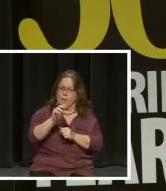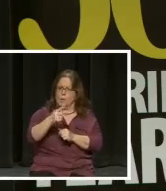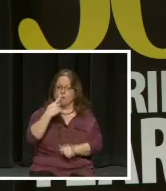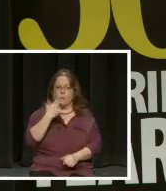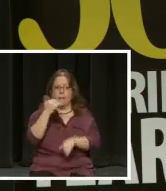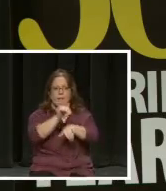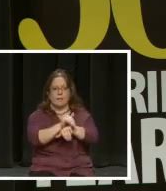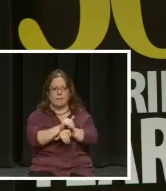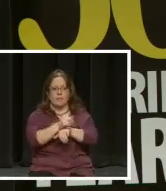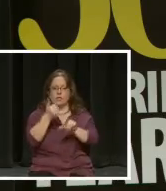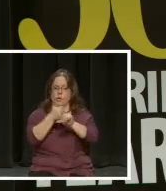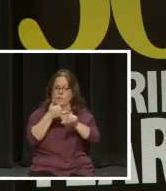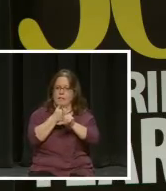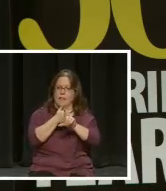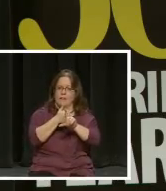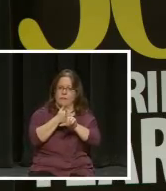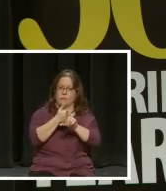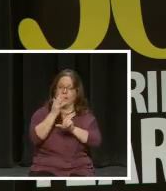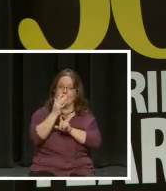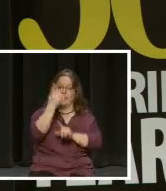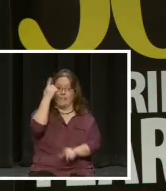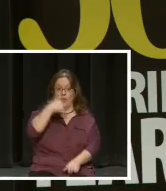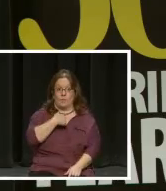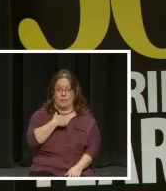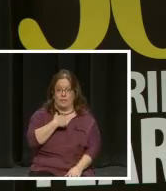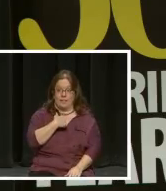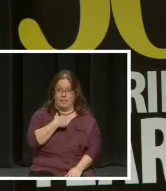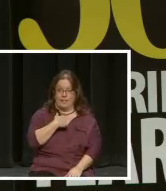told me last night that she was actually lighting candles for me.